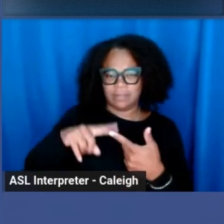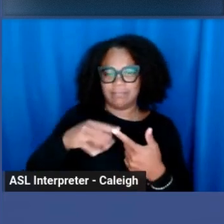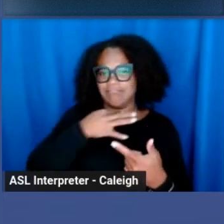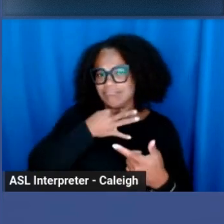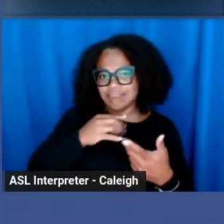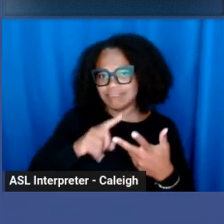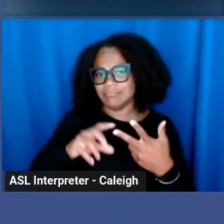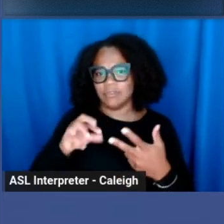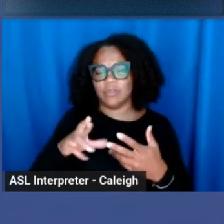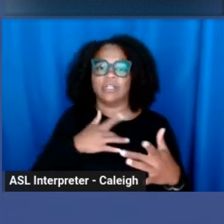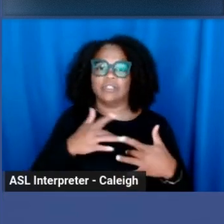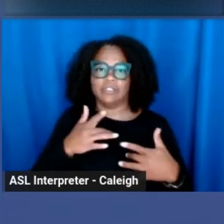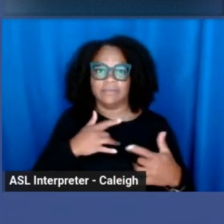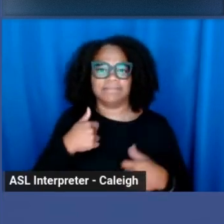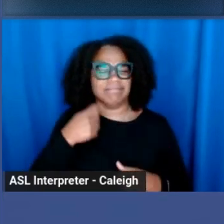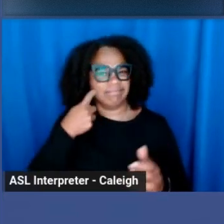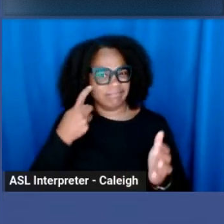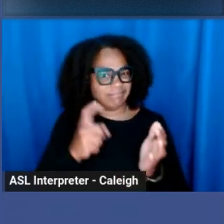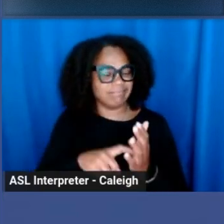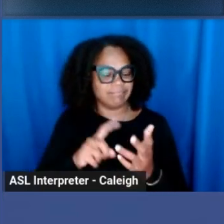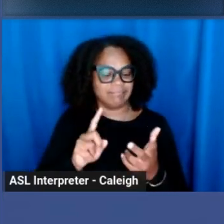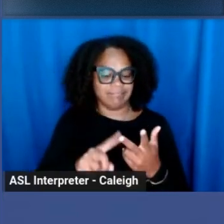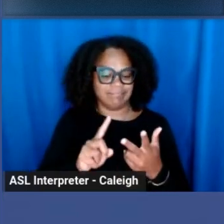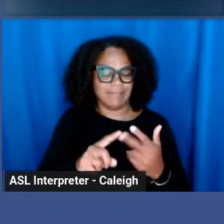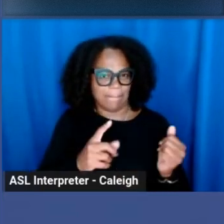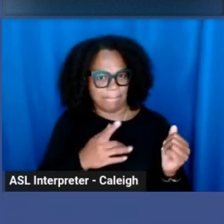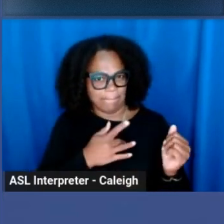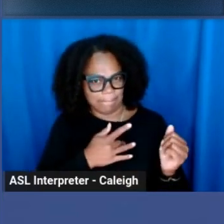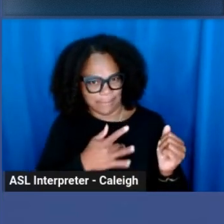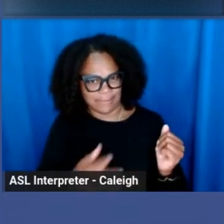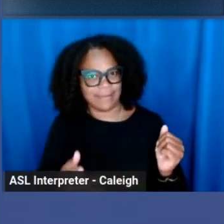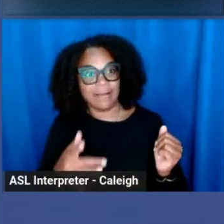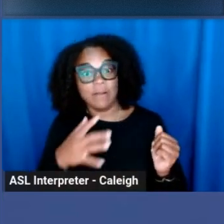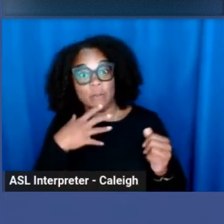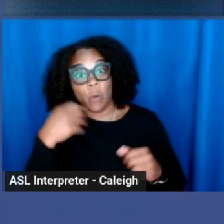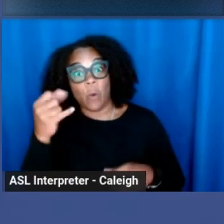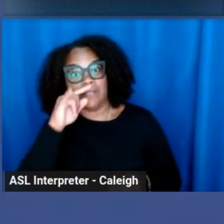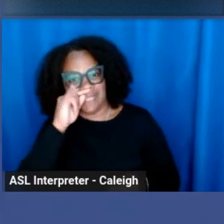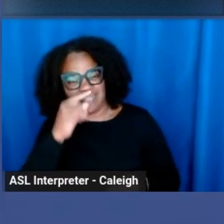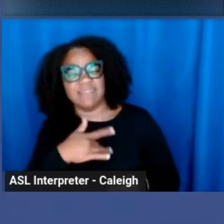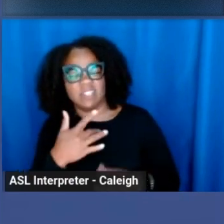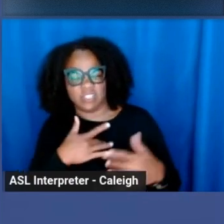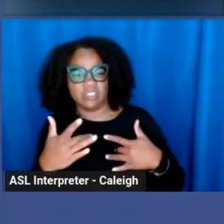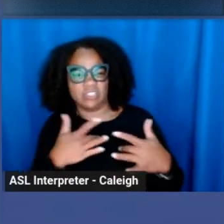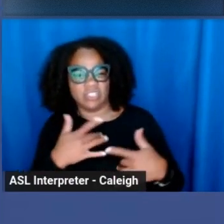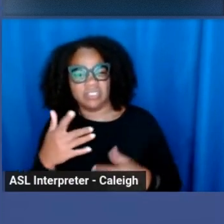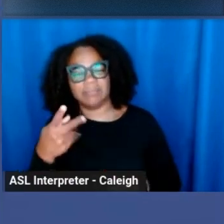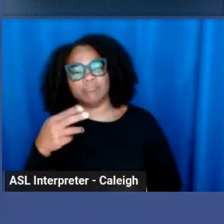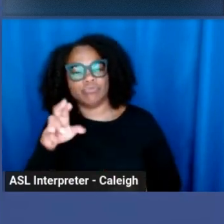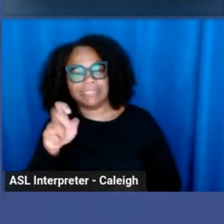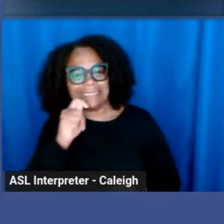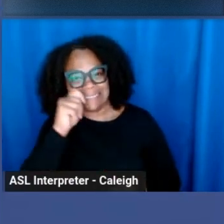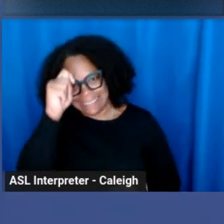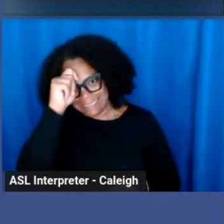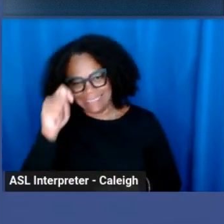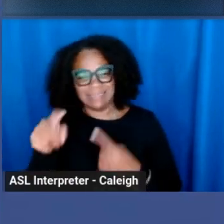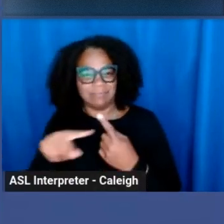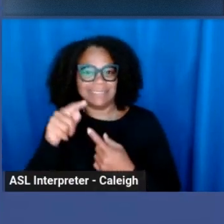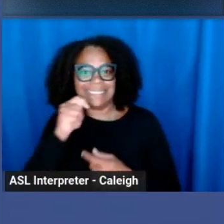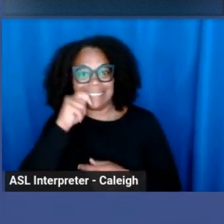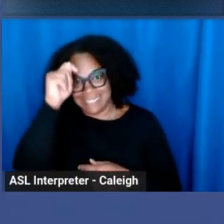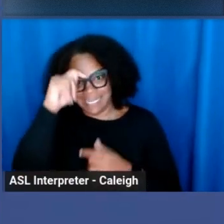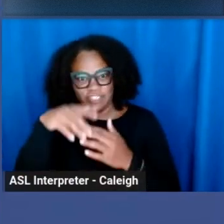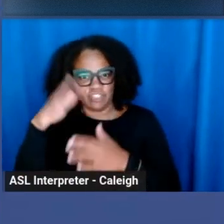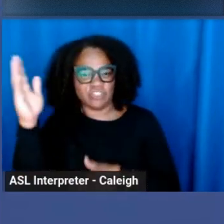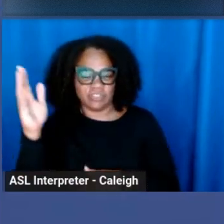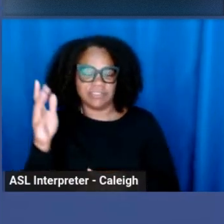I've noticed that concern tends to be the older kids, like the preteens and teenagers. I personally had a